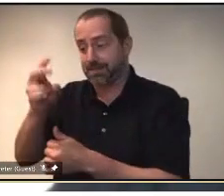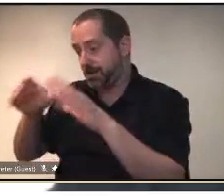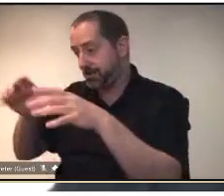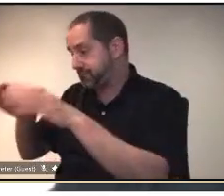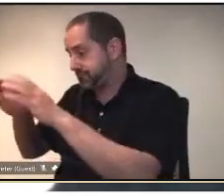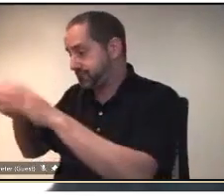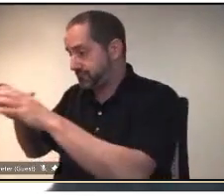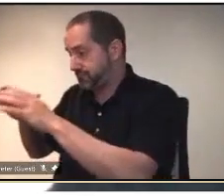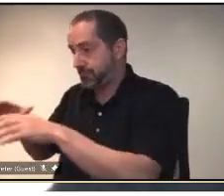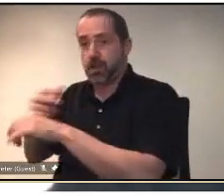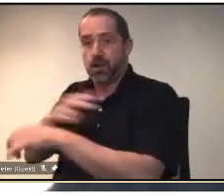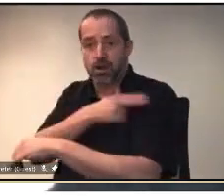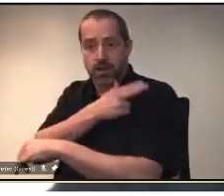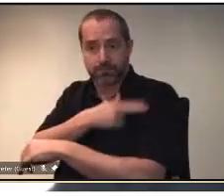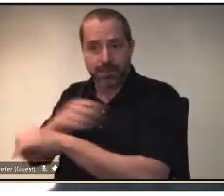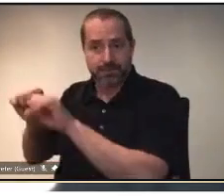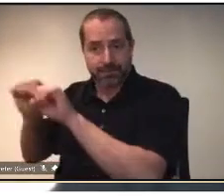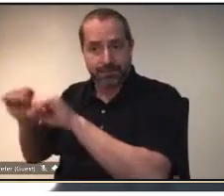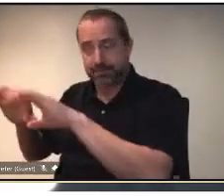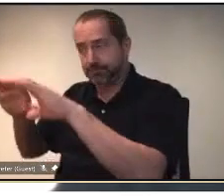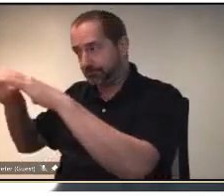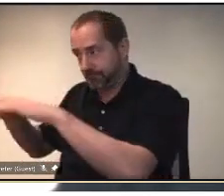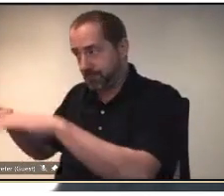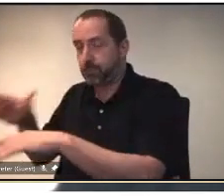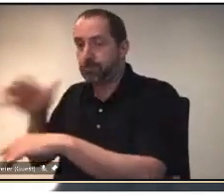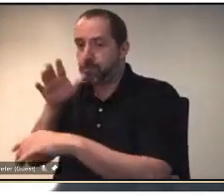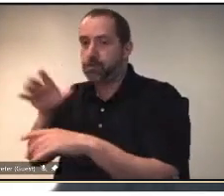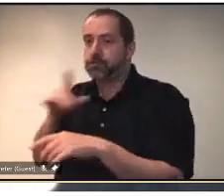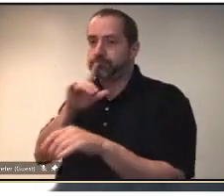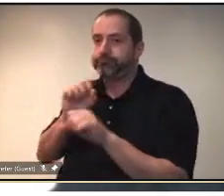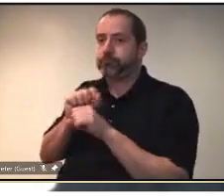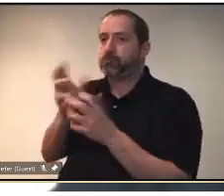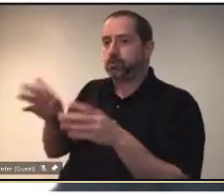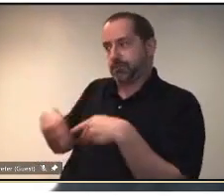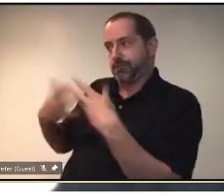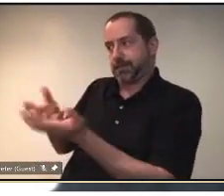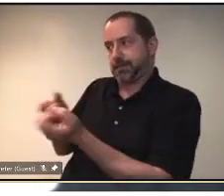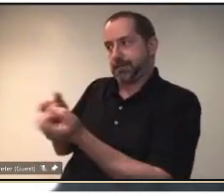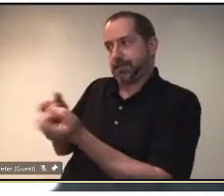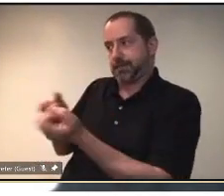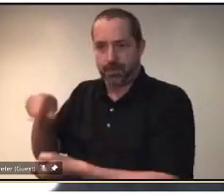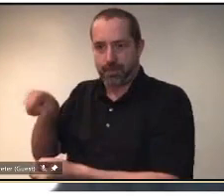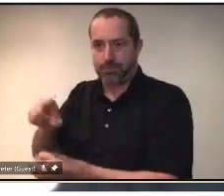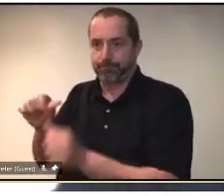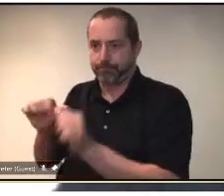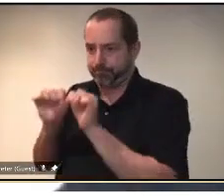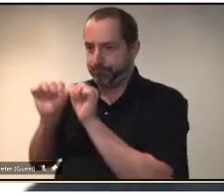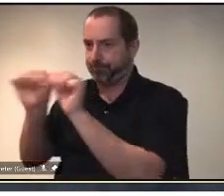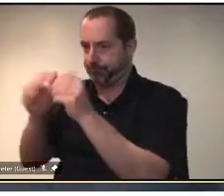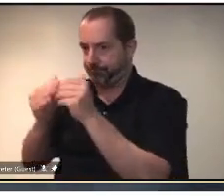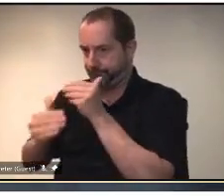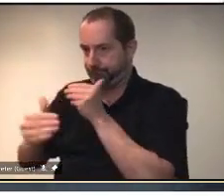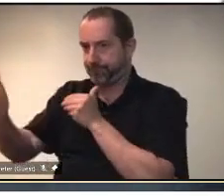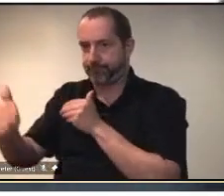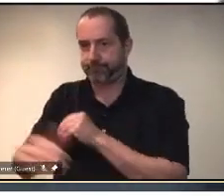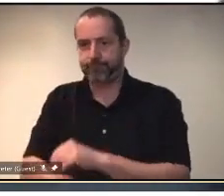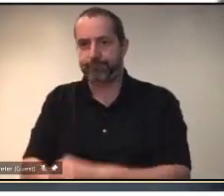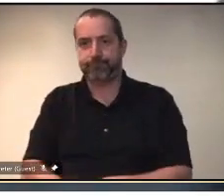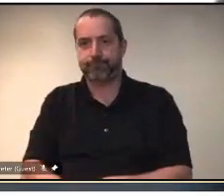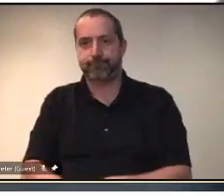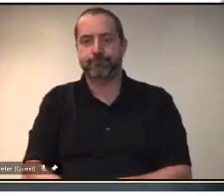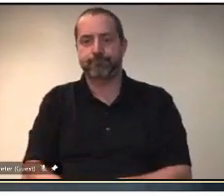not just now but into the future thank you